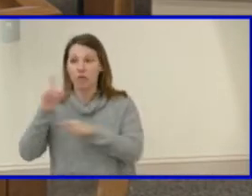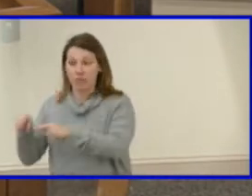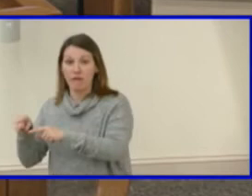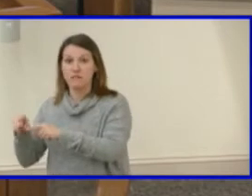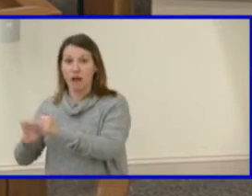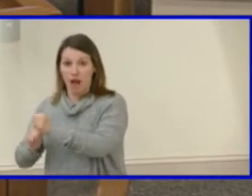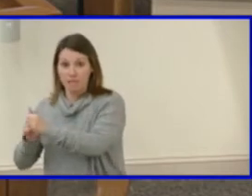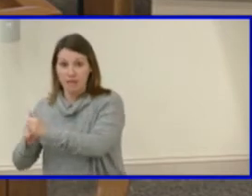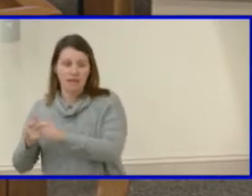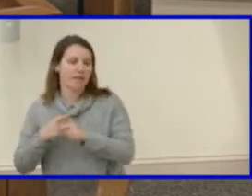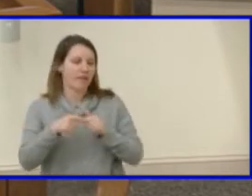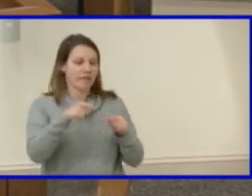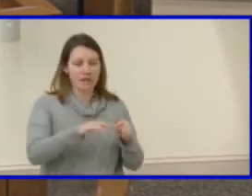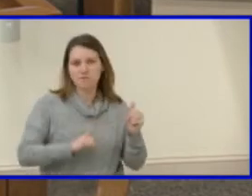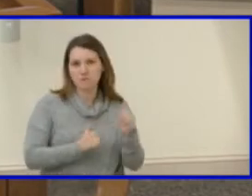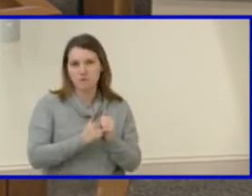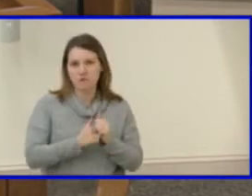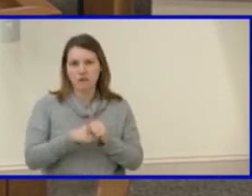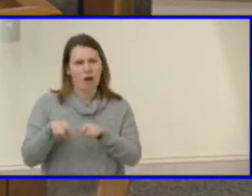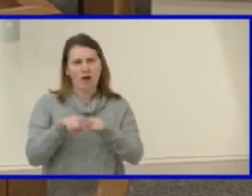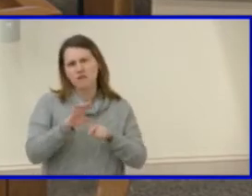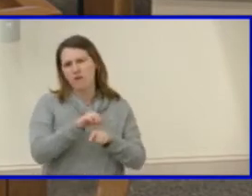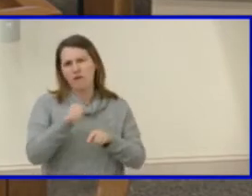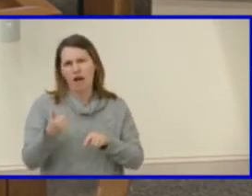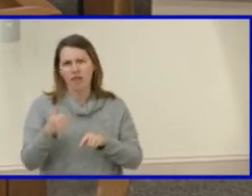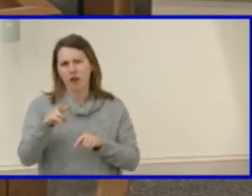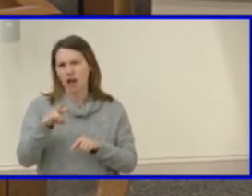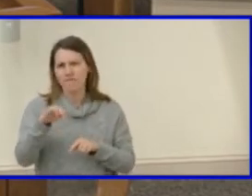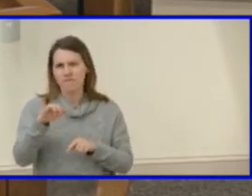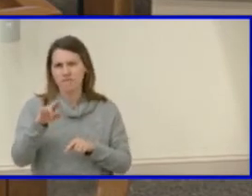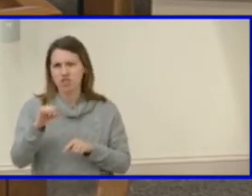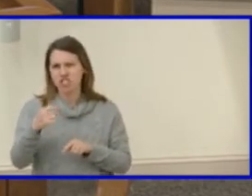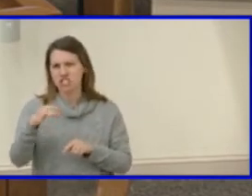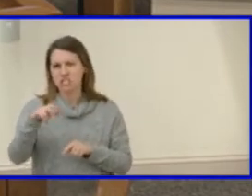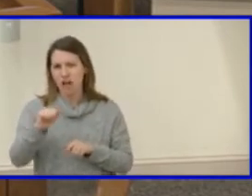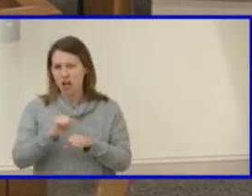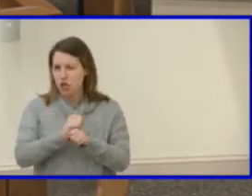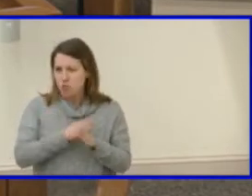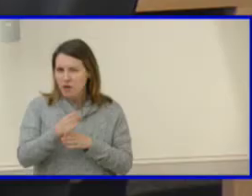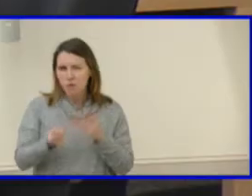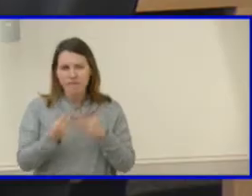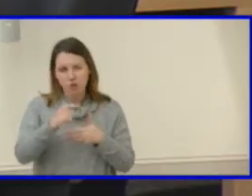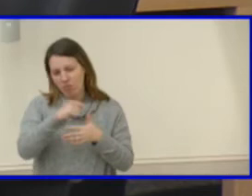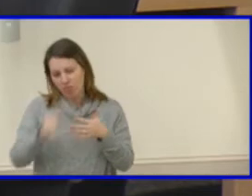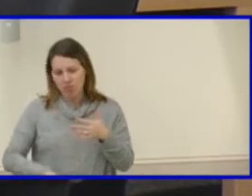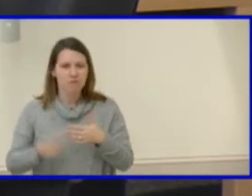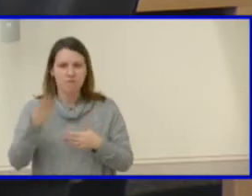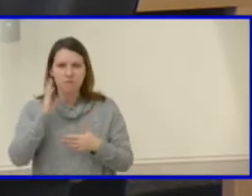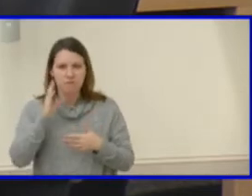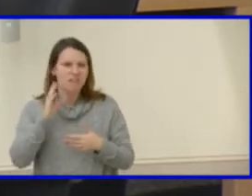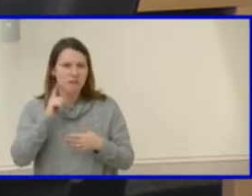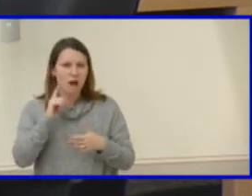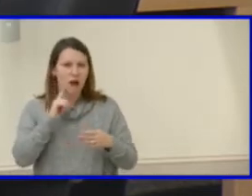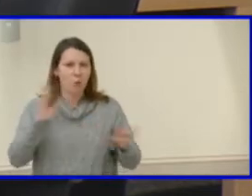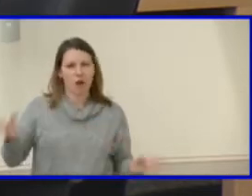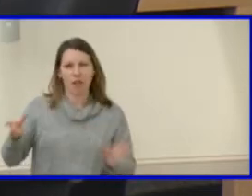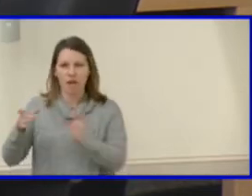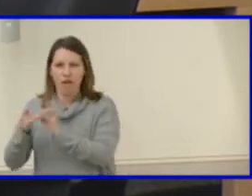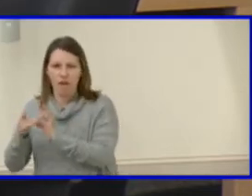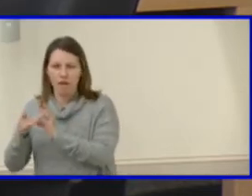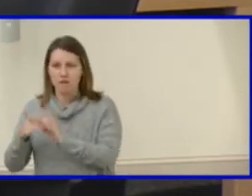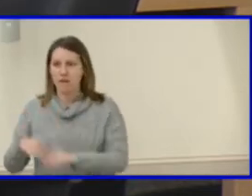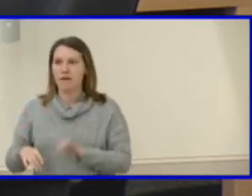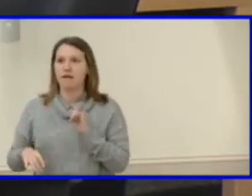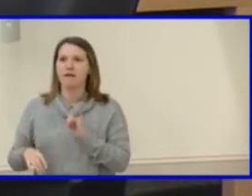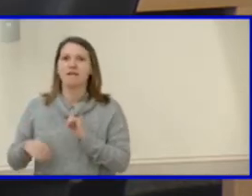Wizard and Virginia Career View, um, that link directly to those sites as well. That's smart work. Um, I know there was a time where we had to